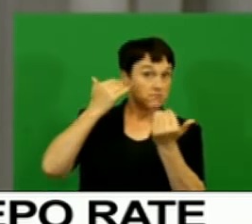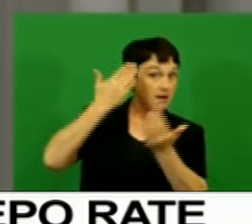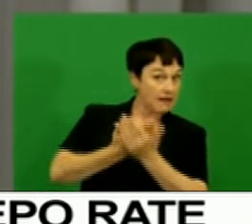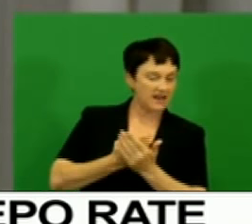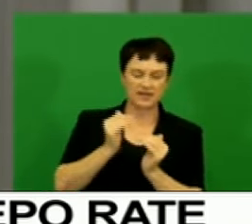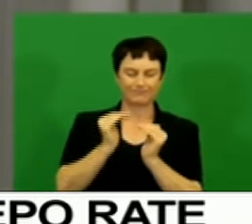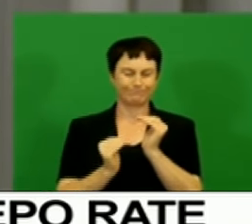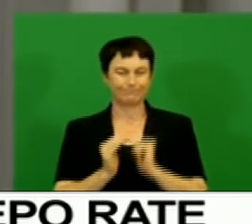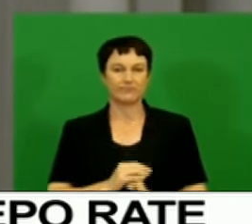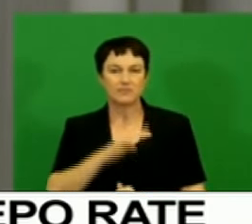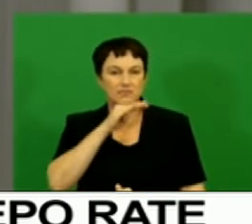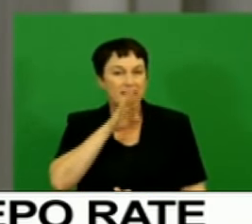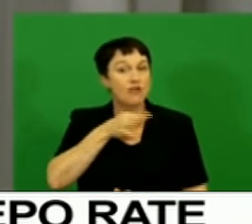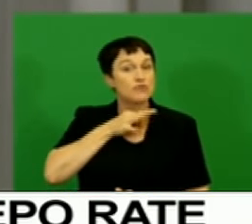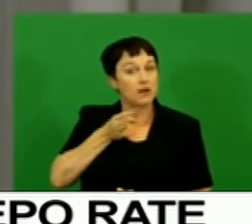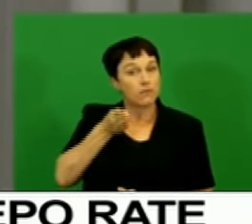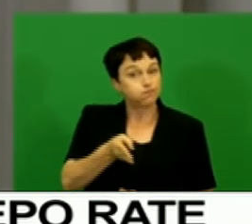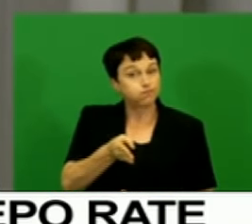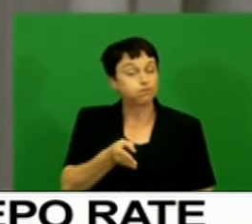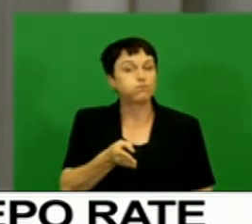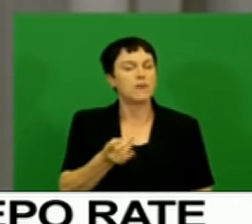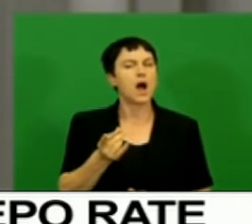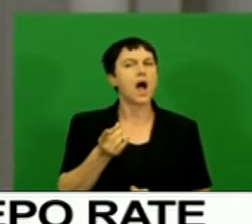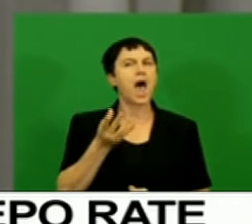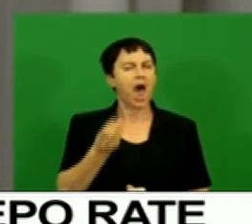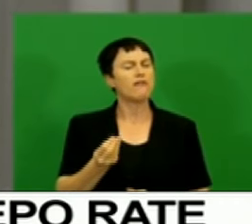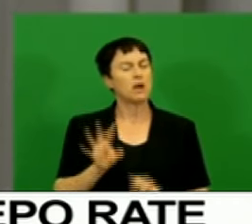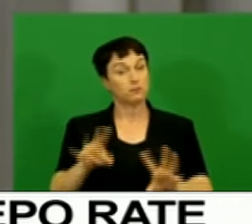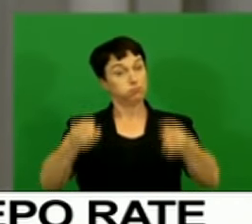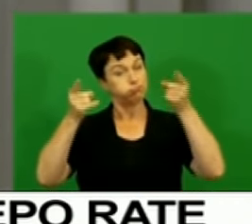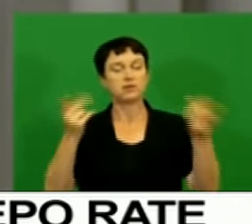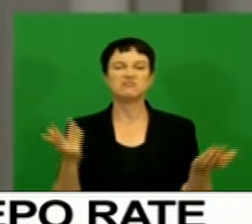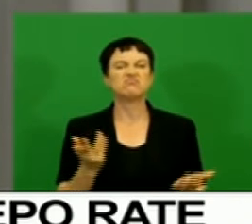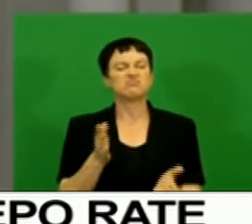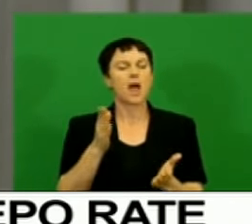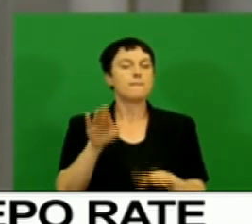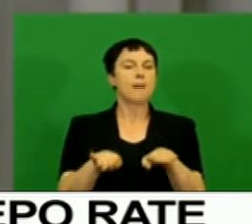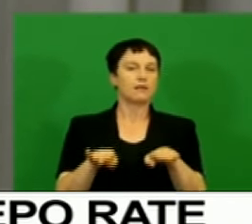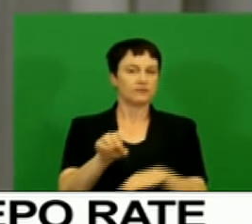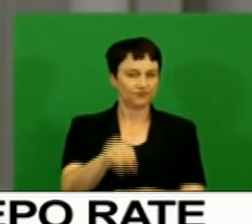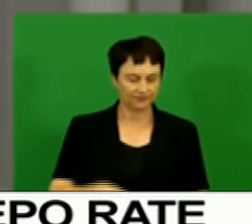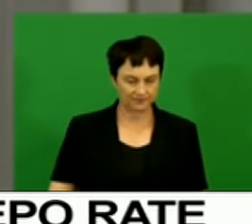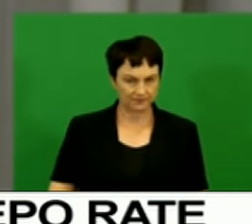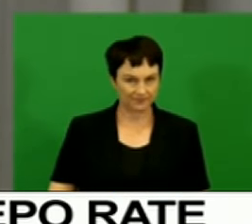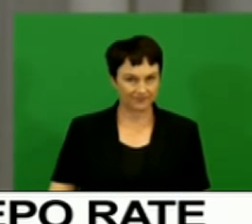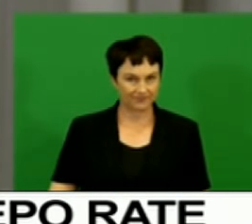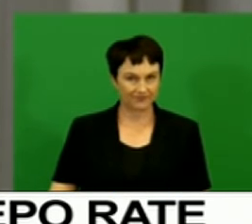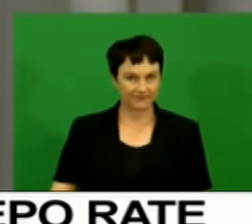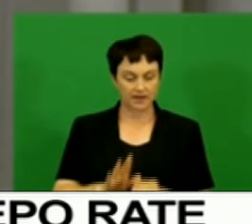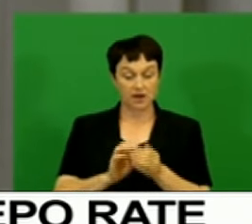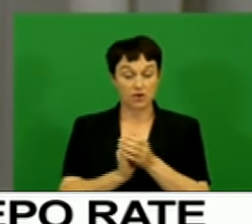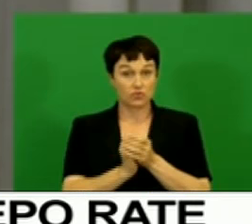forecast are assessed to be broadly balanced. Growth prospects remain dependent on